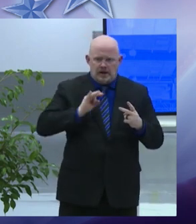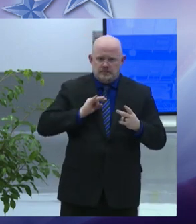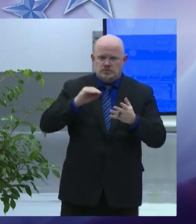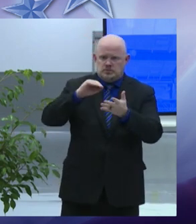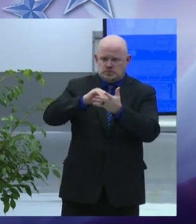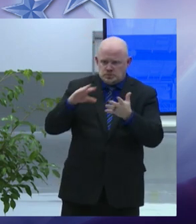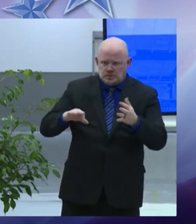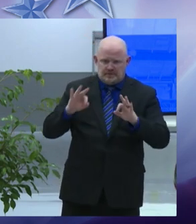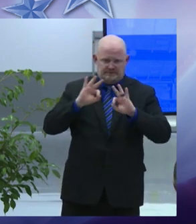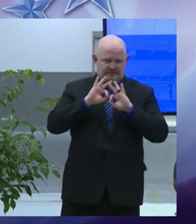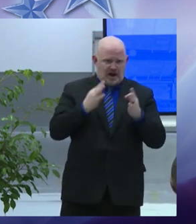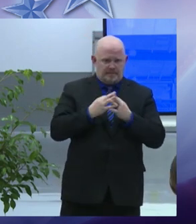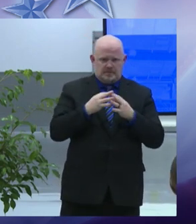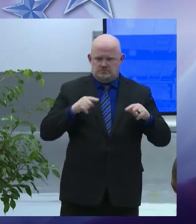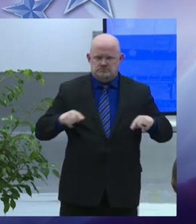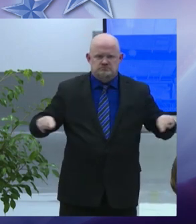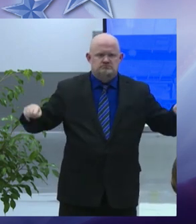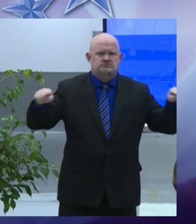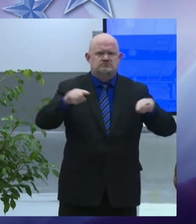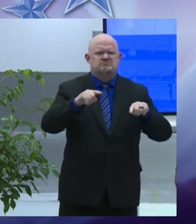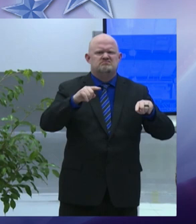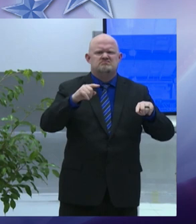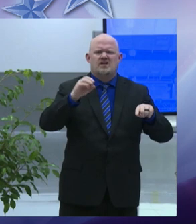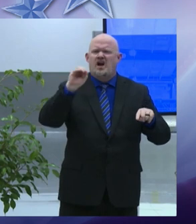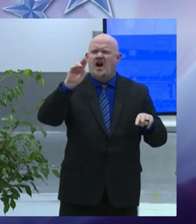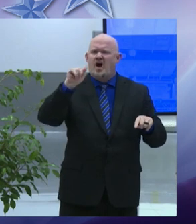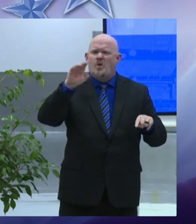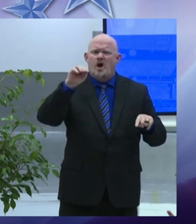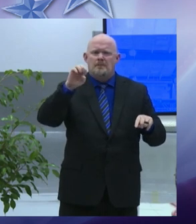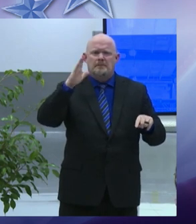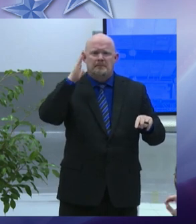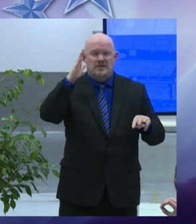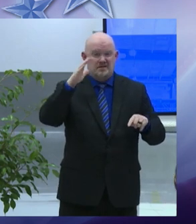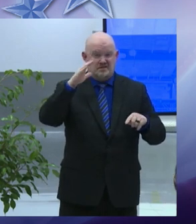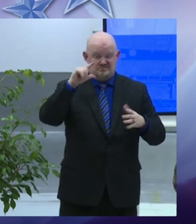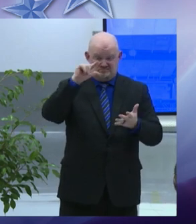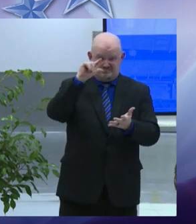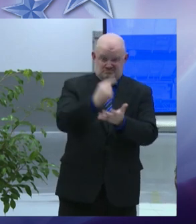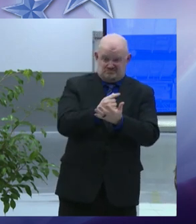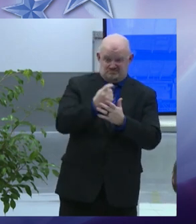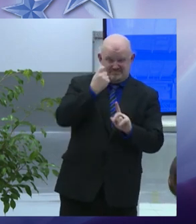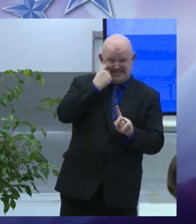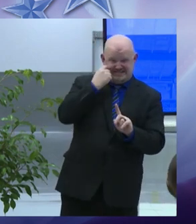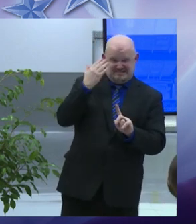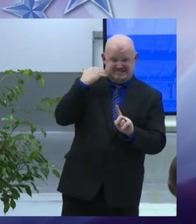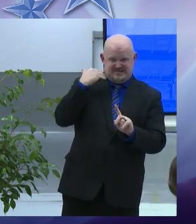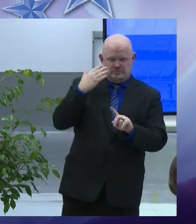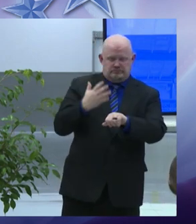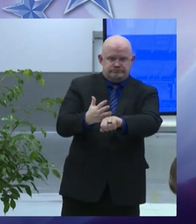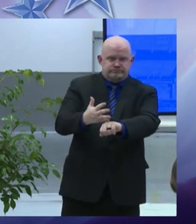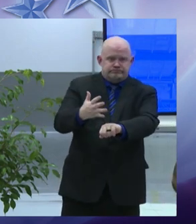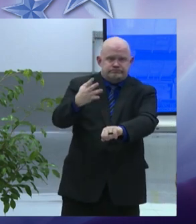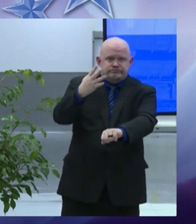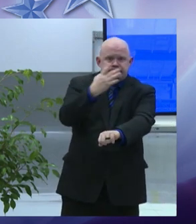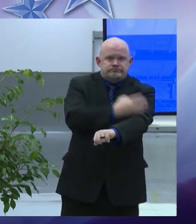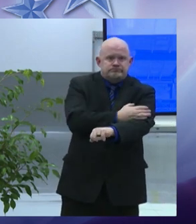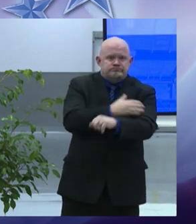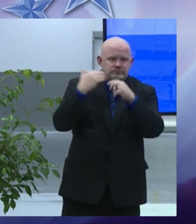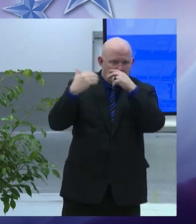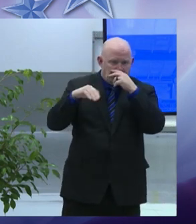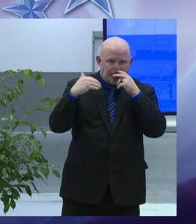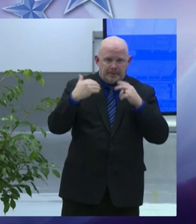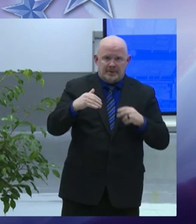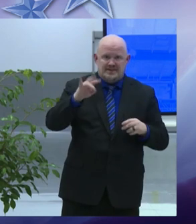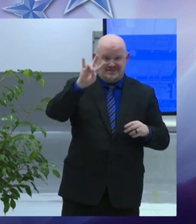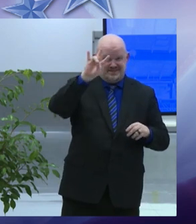outcomes our graduation rate hit a historic high of 70.7 percent in 2020 and we expect it to be even higher when the